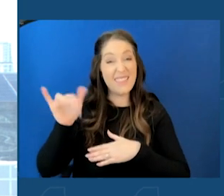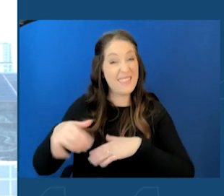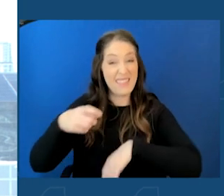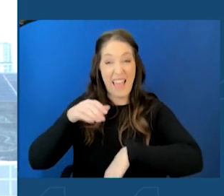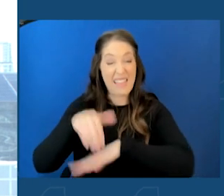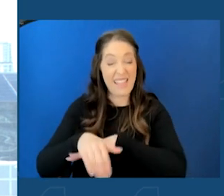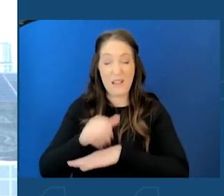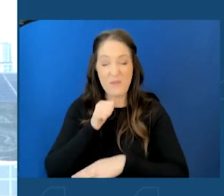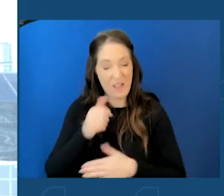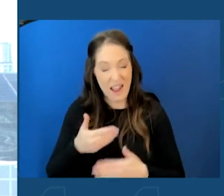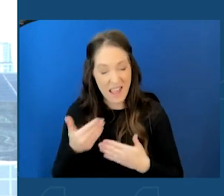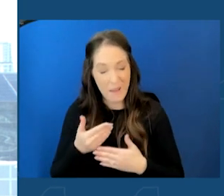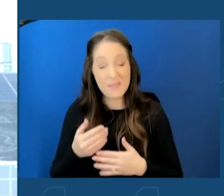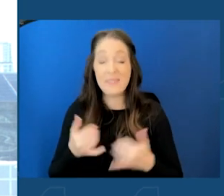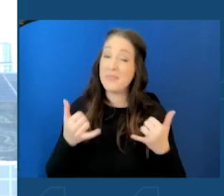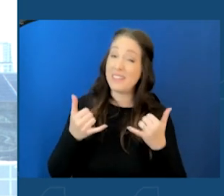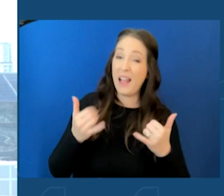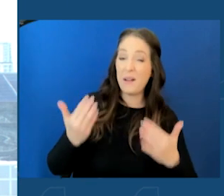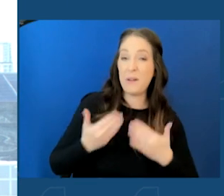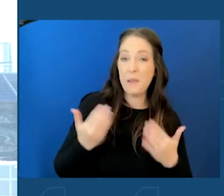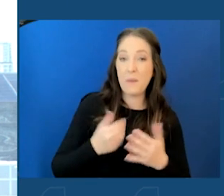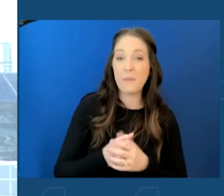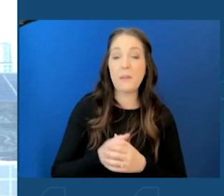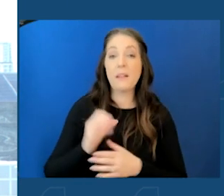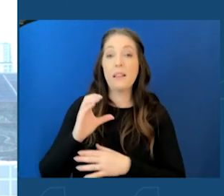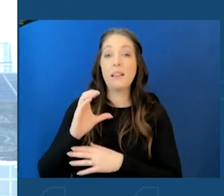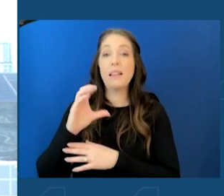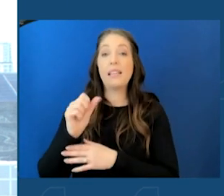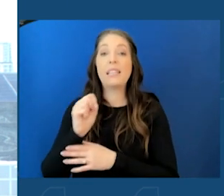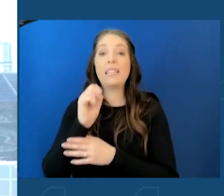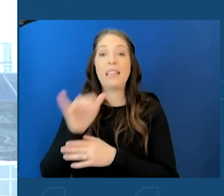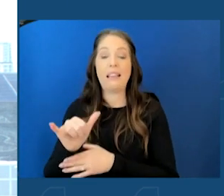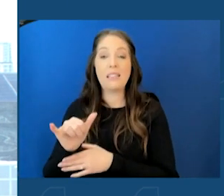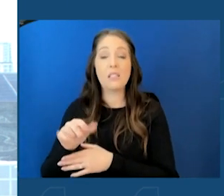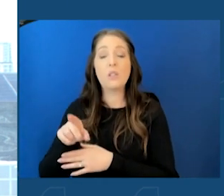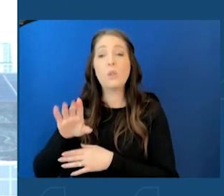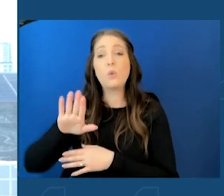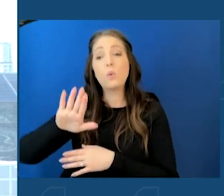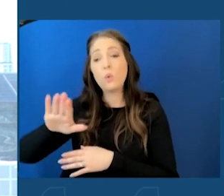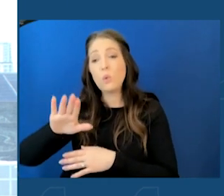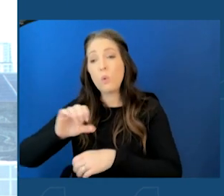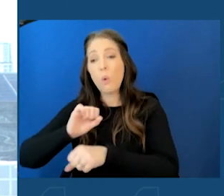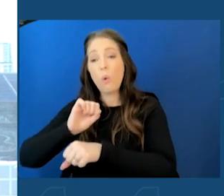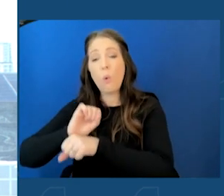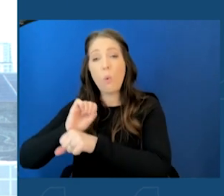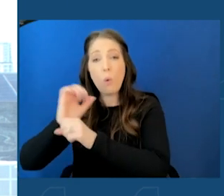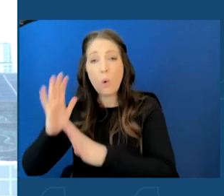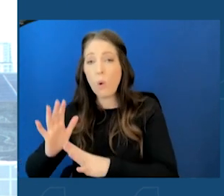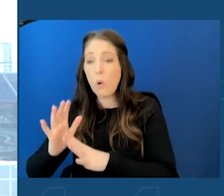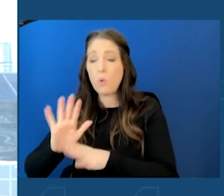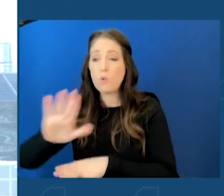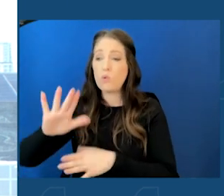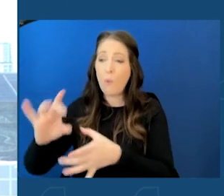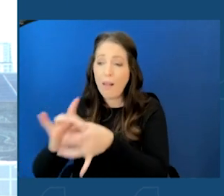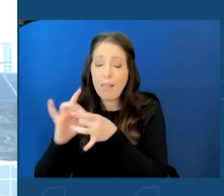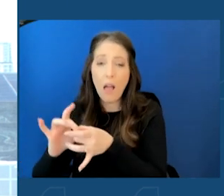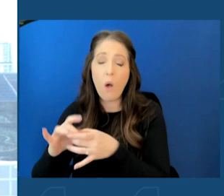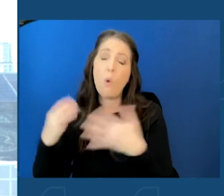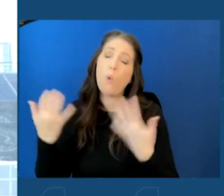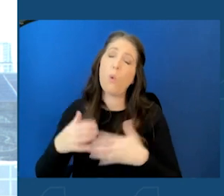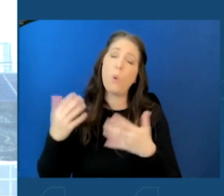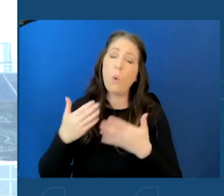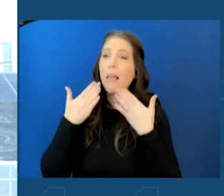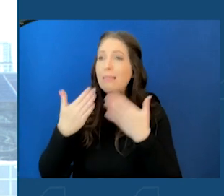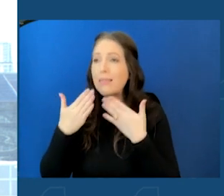Really, really thrilled. Casey, to you and your colleagues at the Climate Alliance, thank you for everything you do. Casey hails from the state of